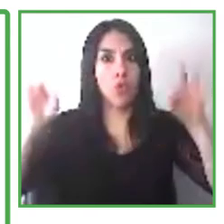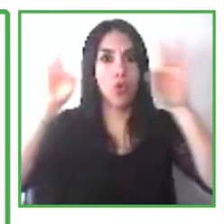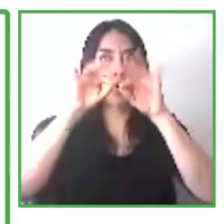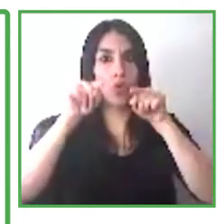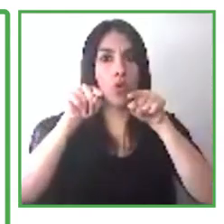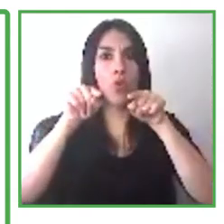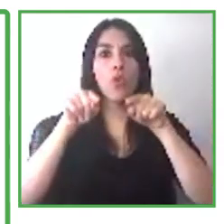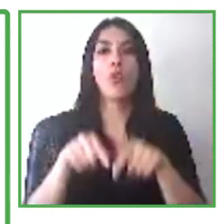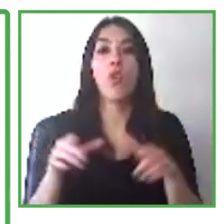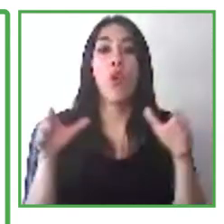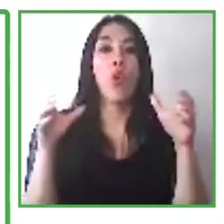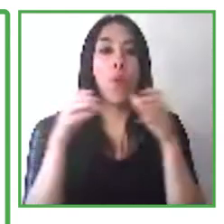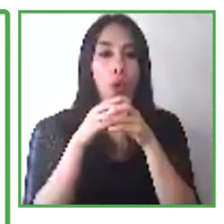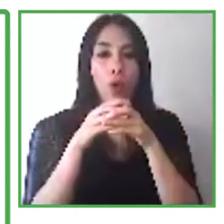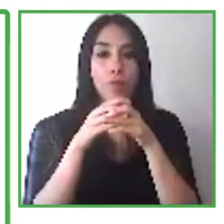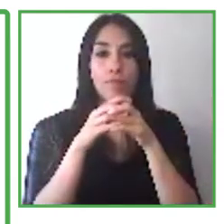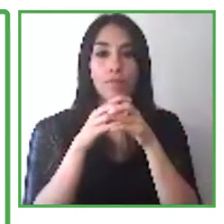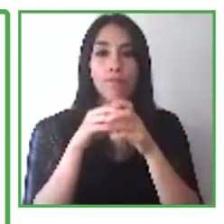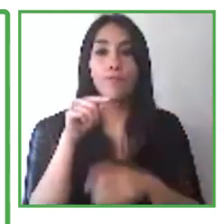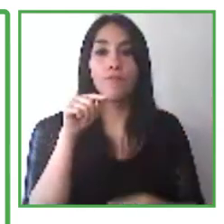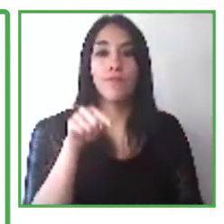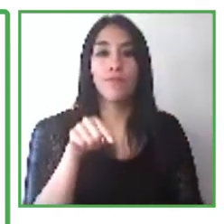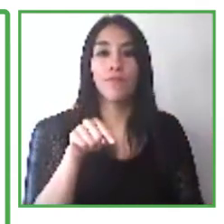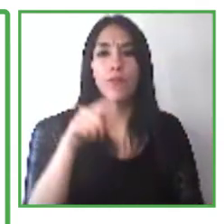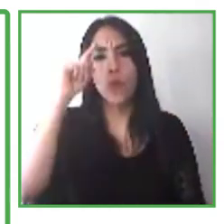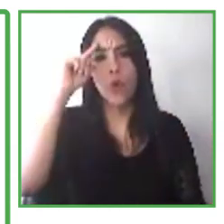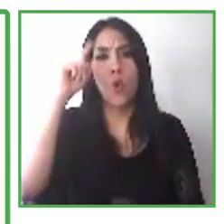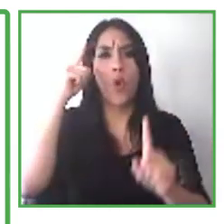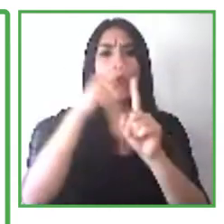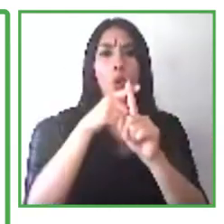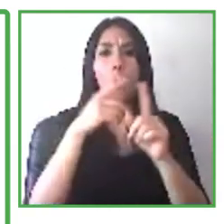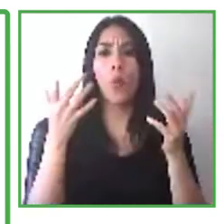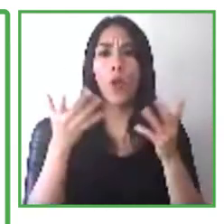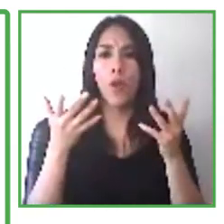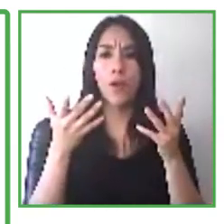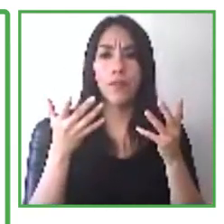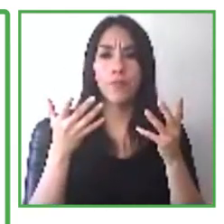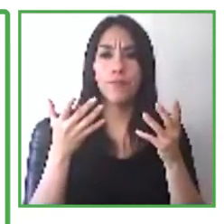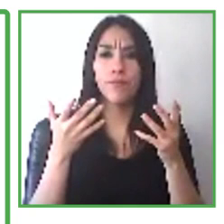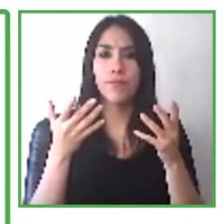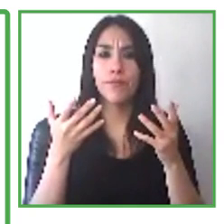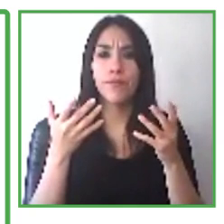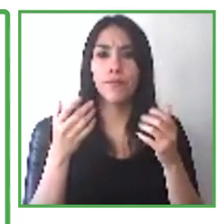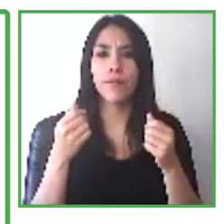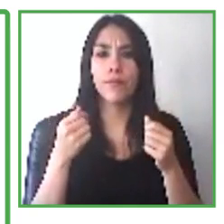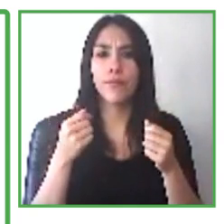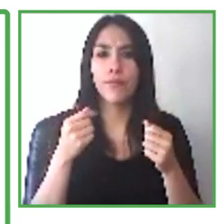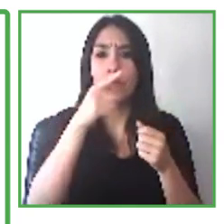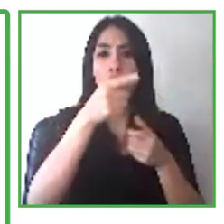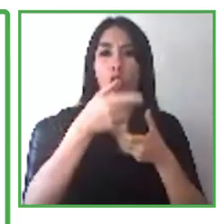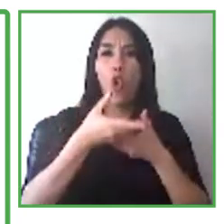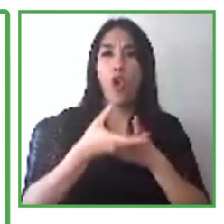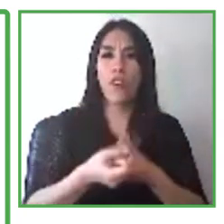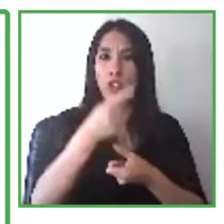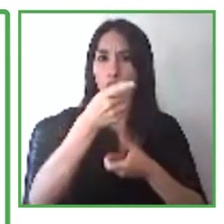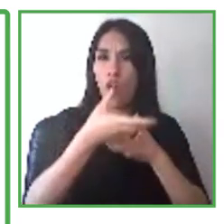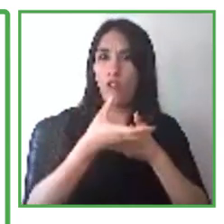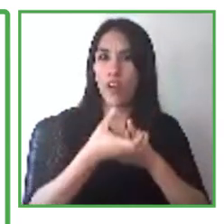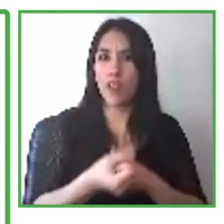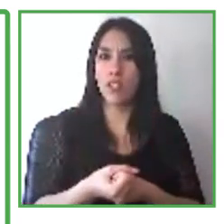Let's get started. So first, I'd like to tell you a little bit about the Trust for the Americas, the organization that me and Maita represent.